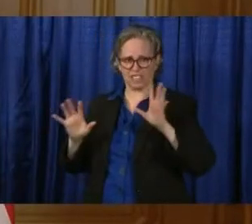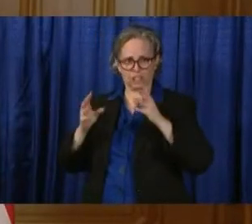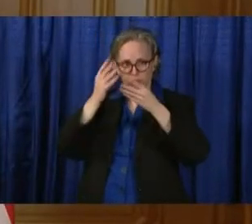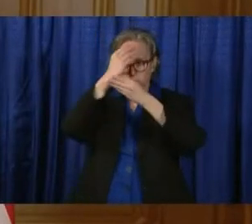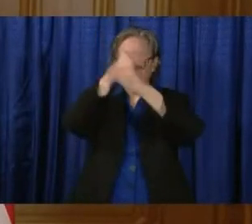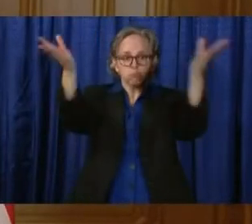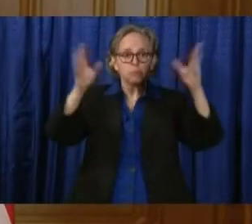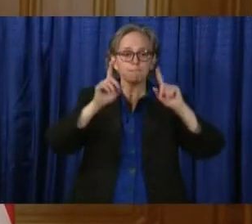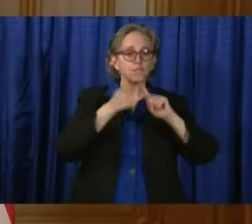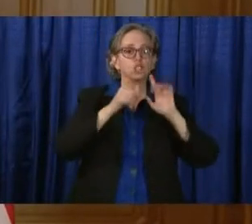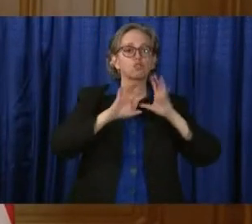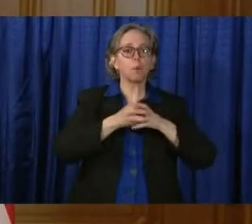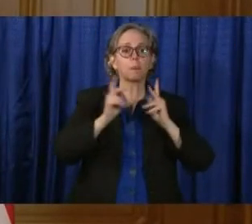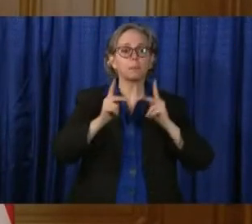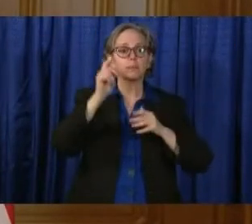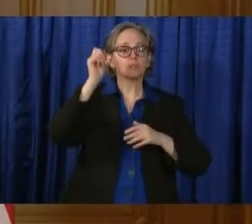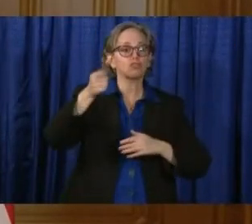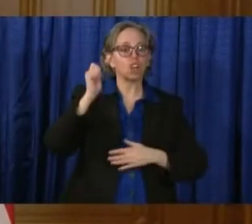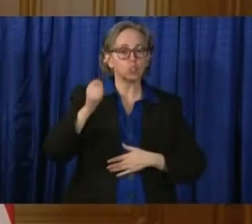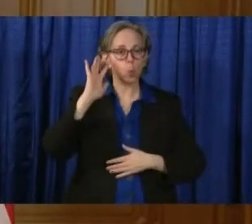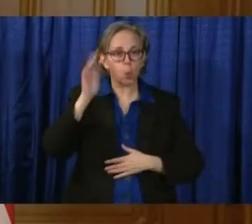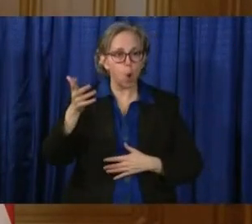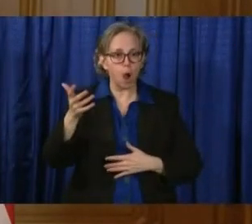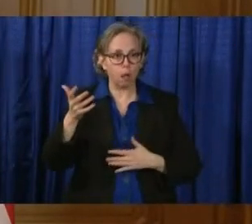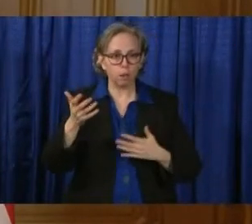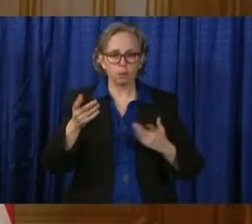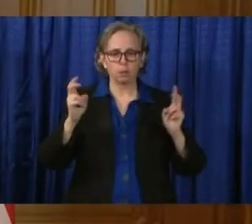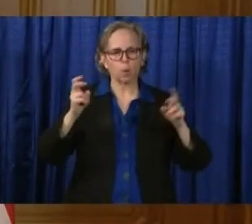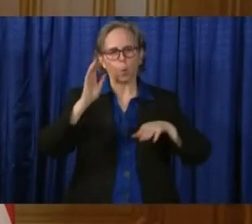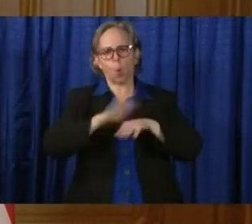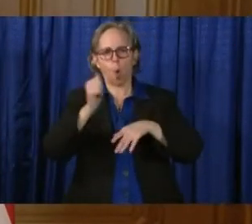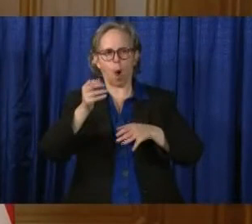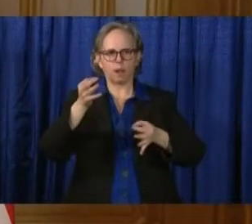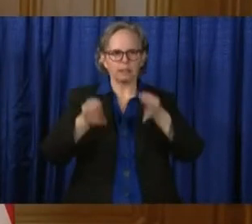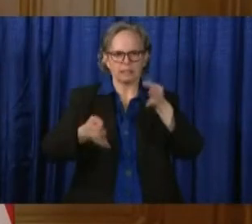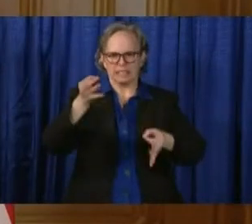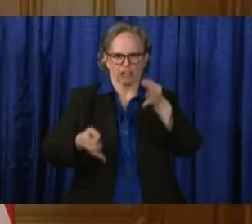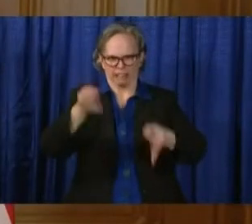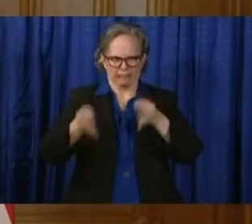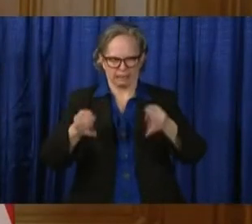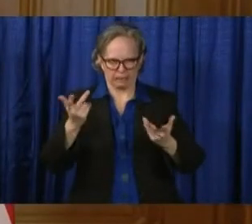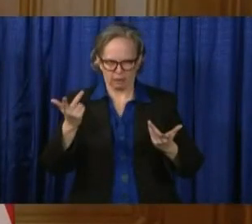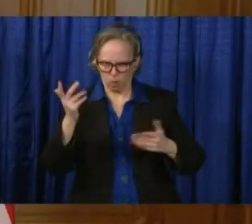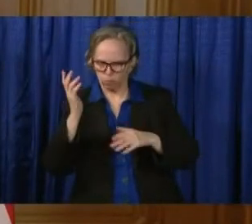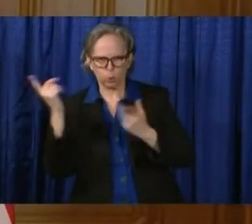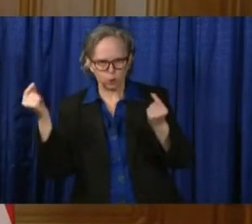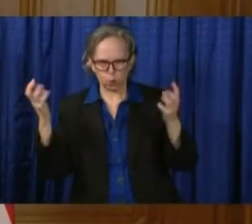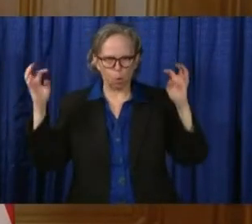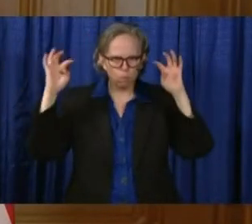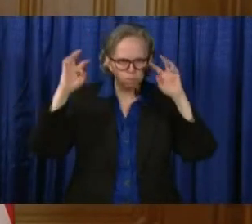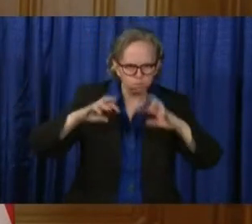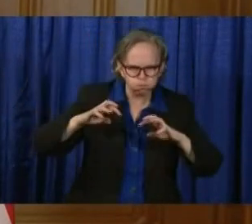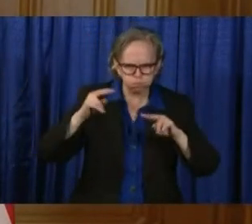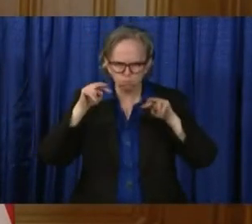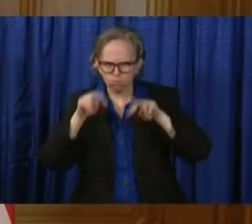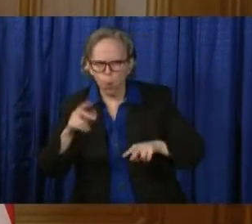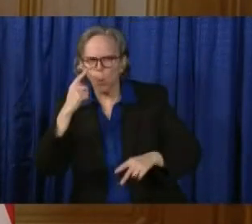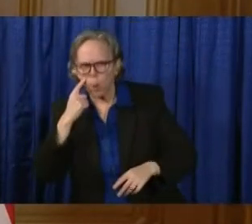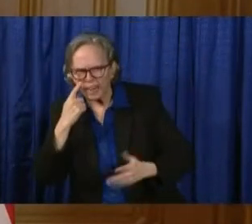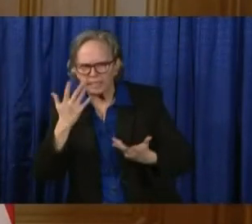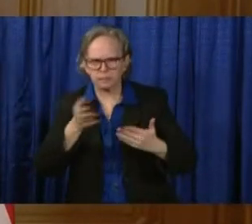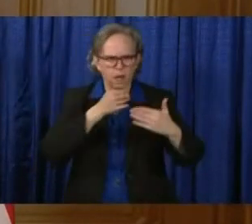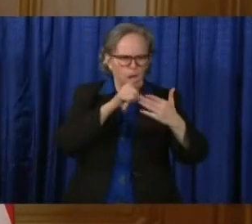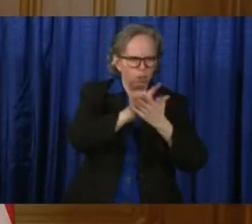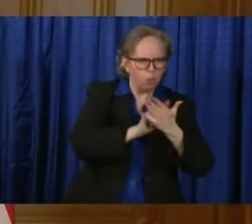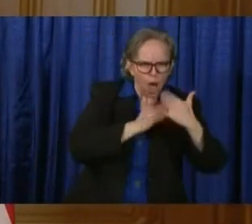hold their hearings. They will contact victims. They will contact prosecutors. They will get and make the decision that they think